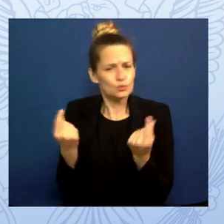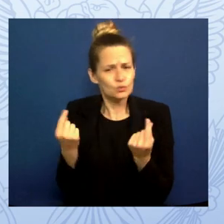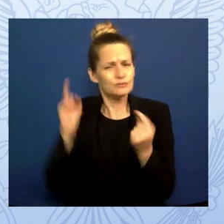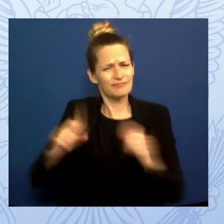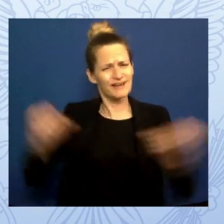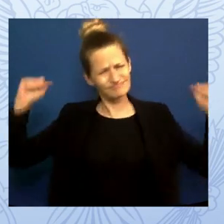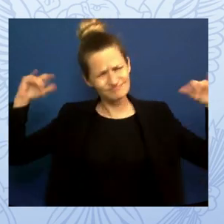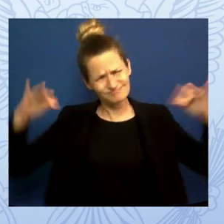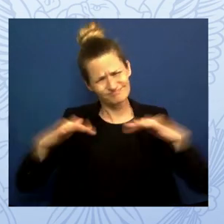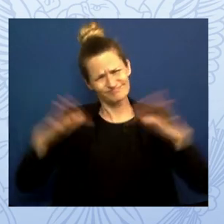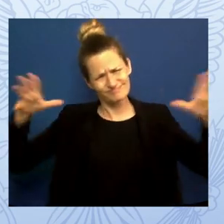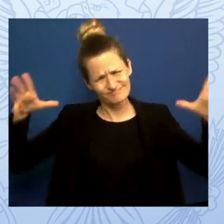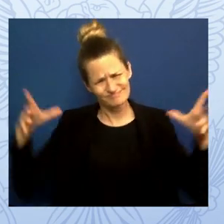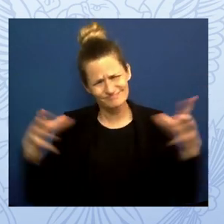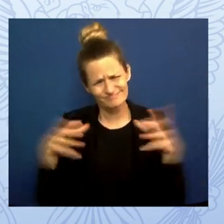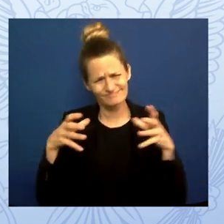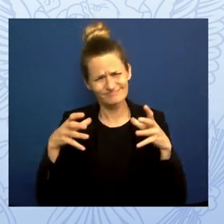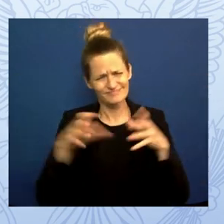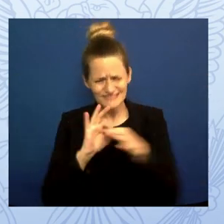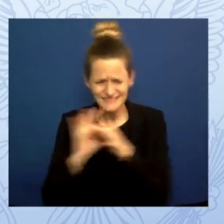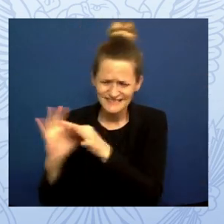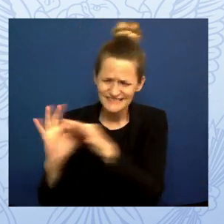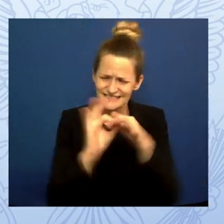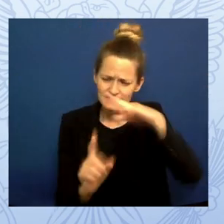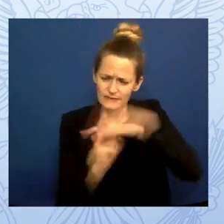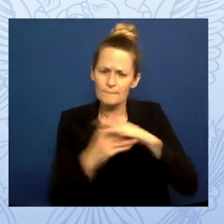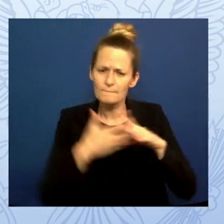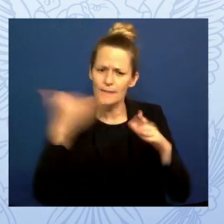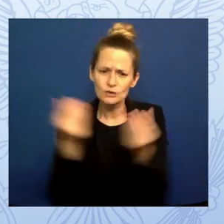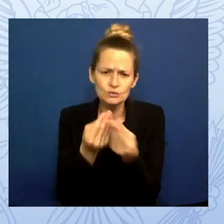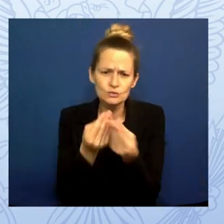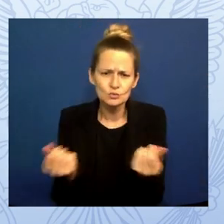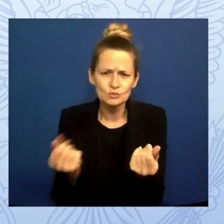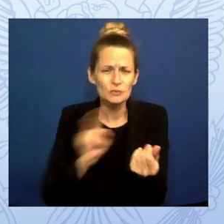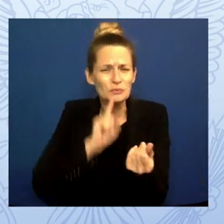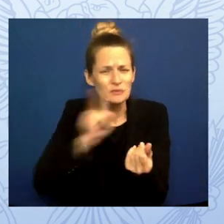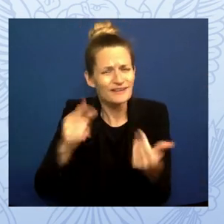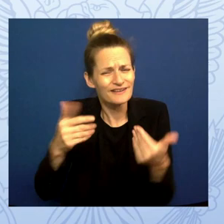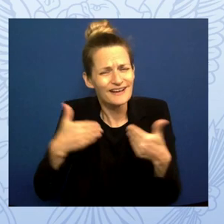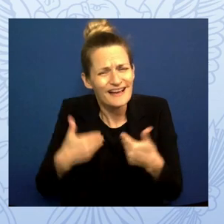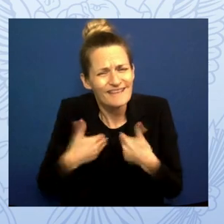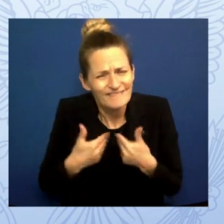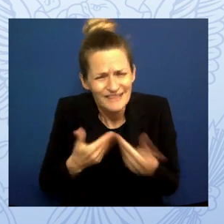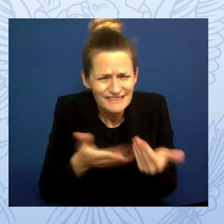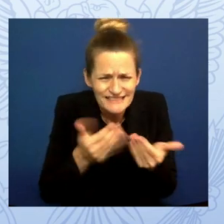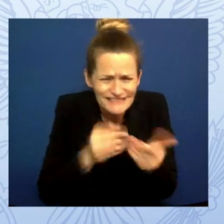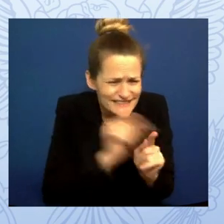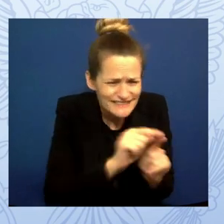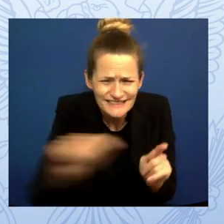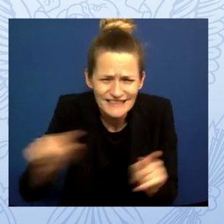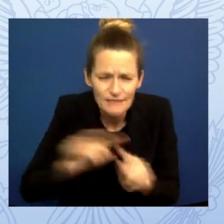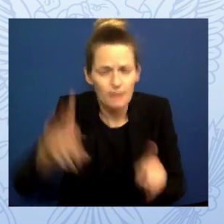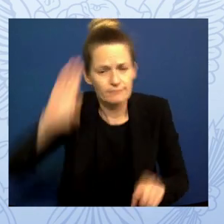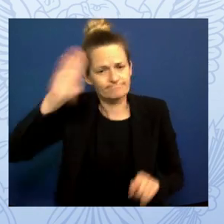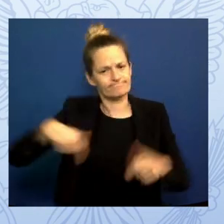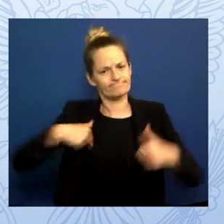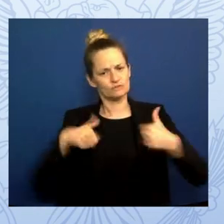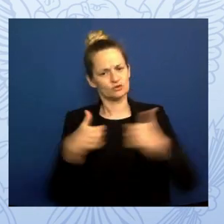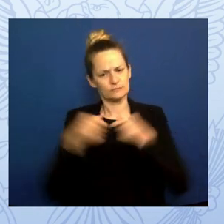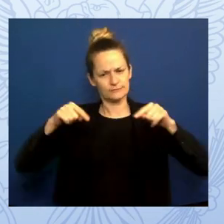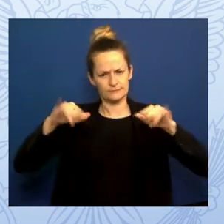to be easy. But I know it starts with this, bringing the problem into the light,